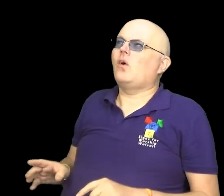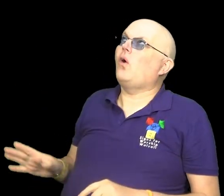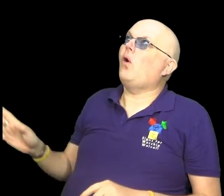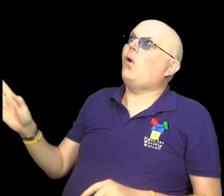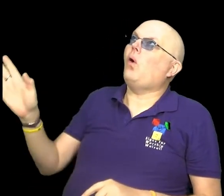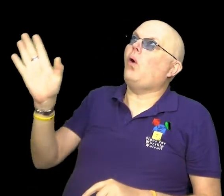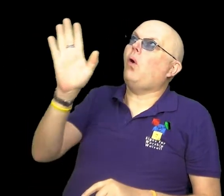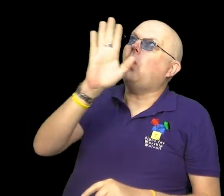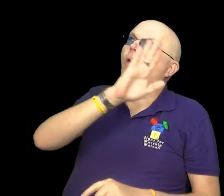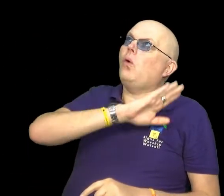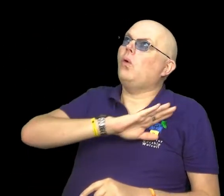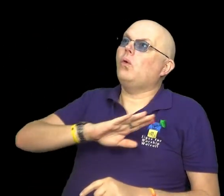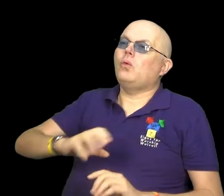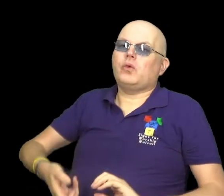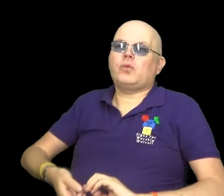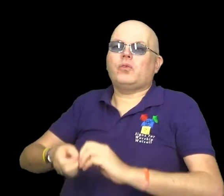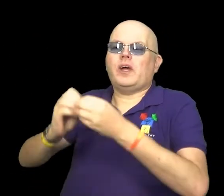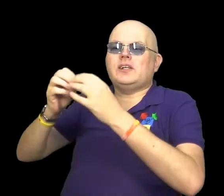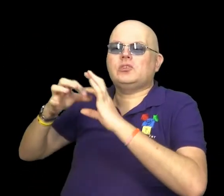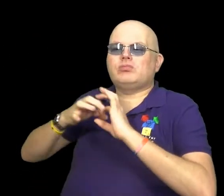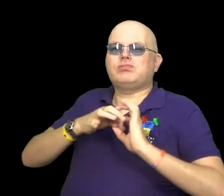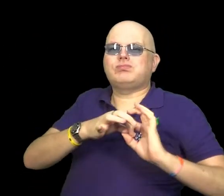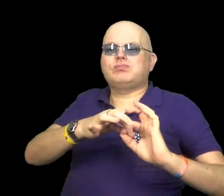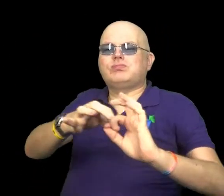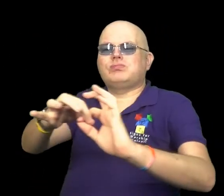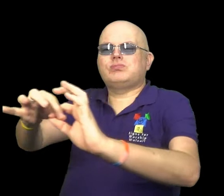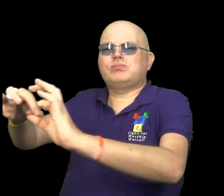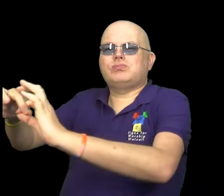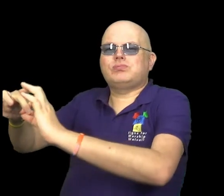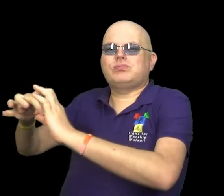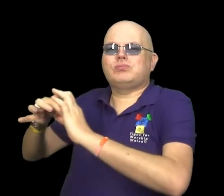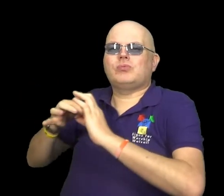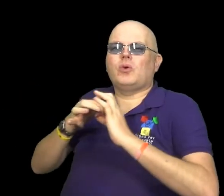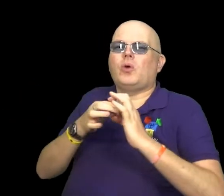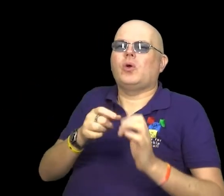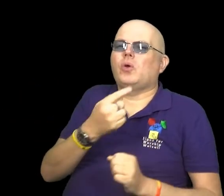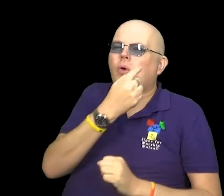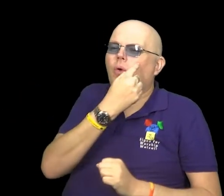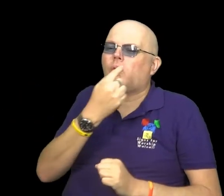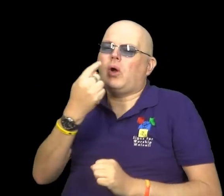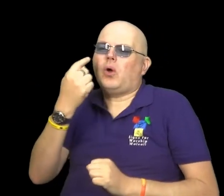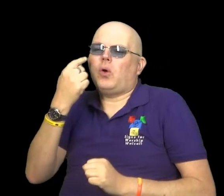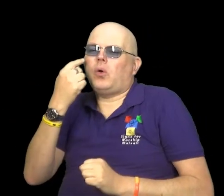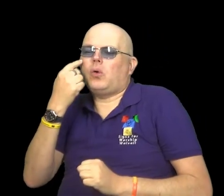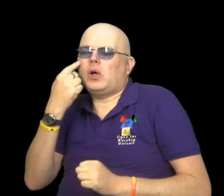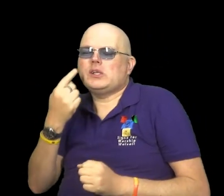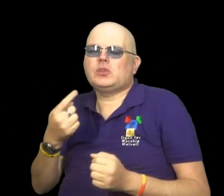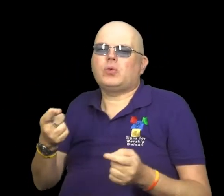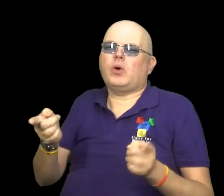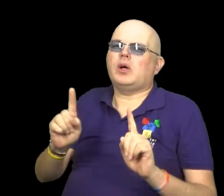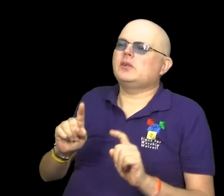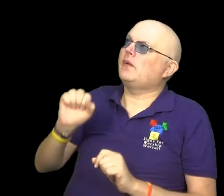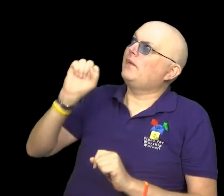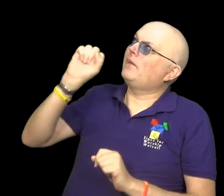Join with all nature in manifold witness